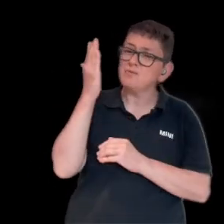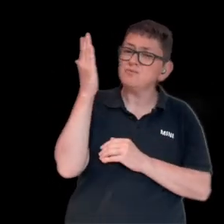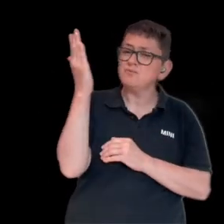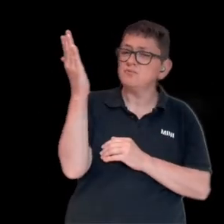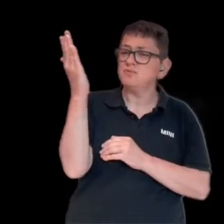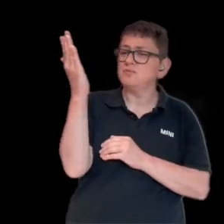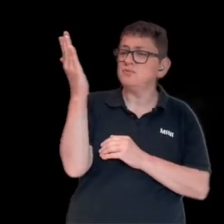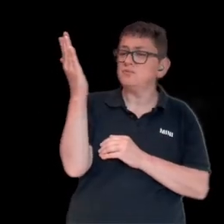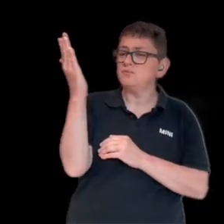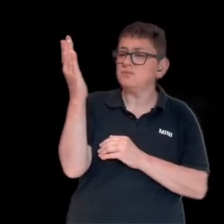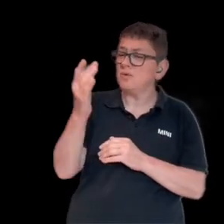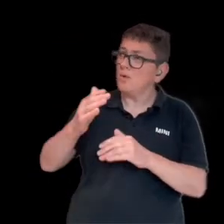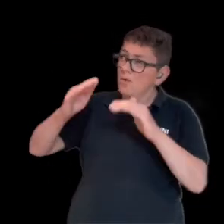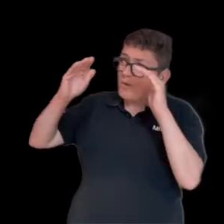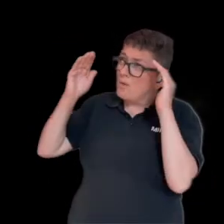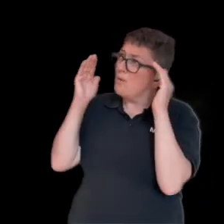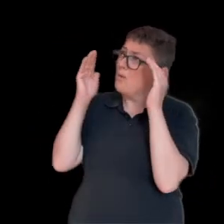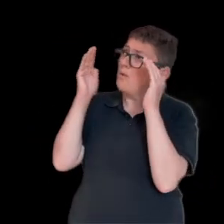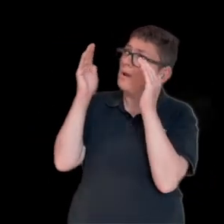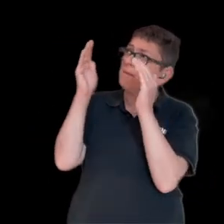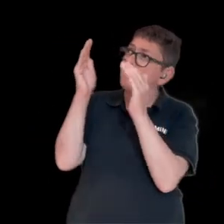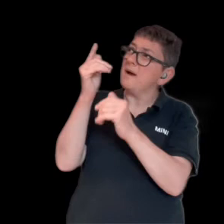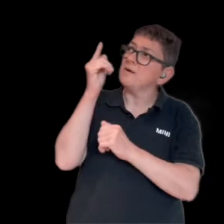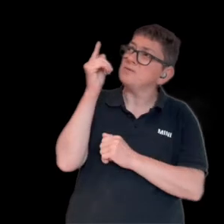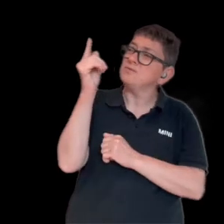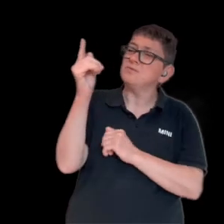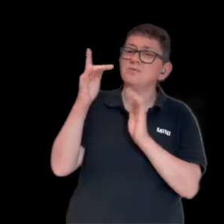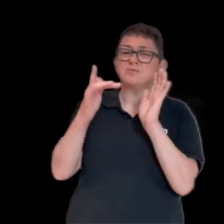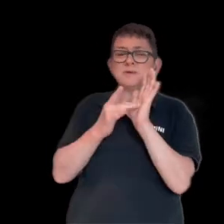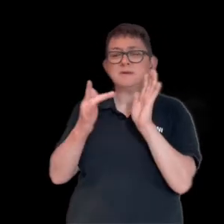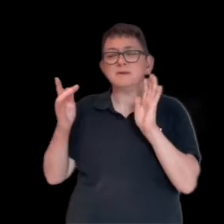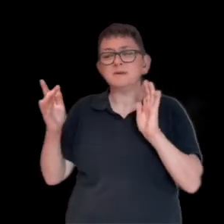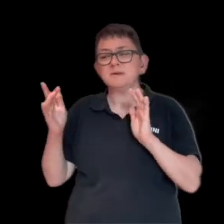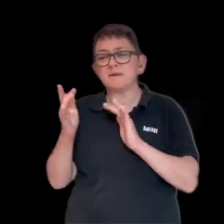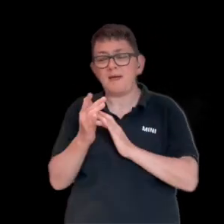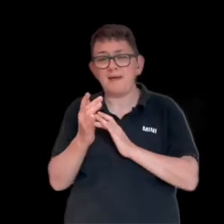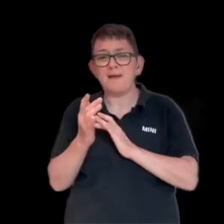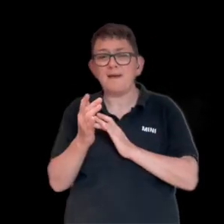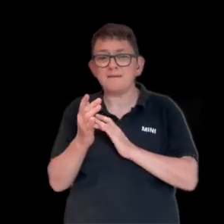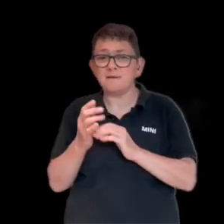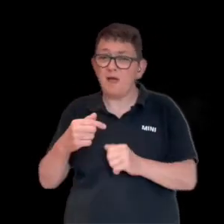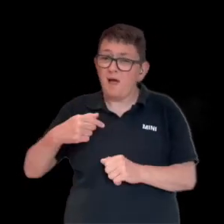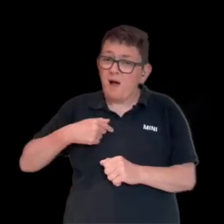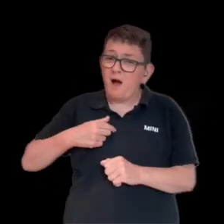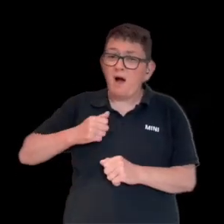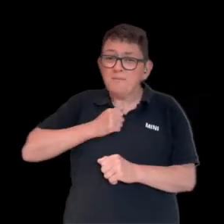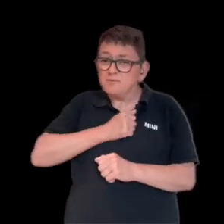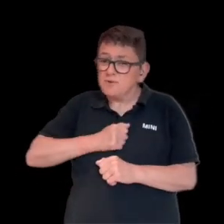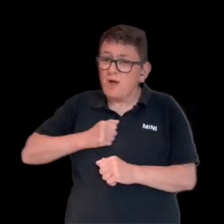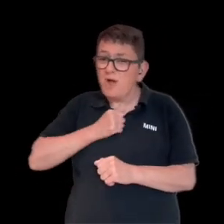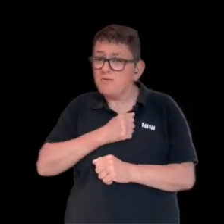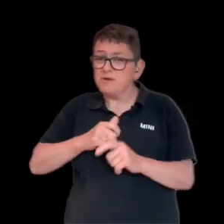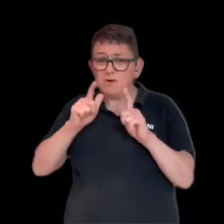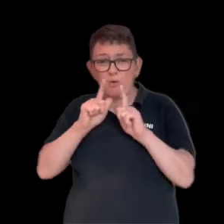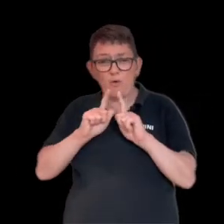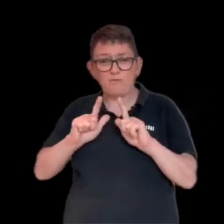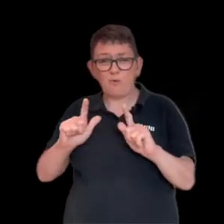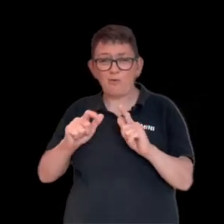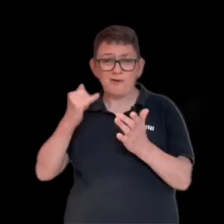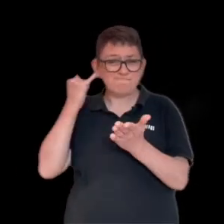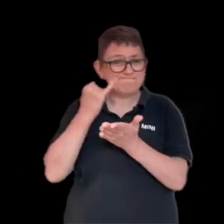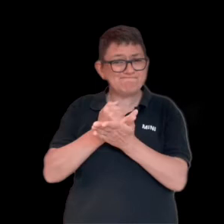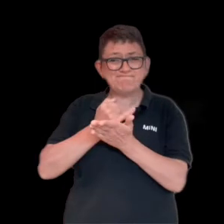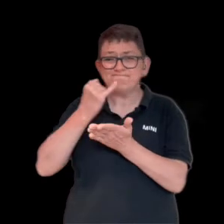about you, all about you, Jesus. I'm sorry, Lord,